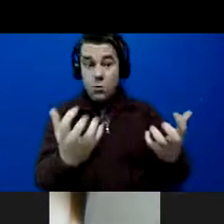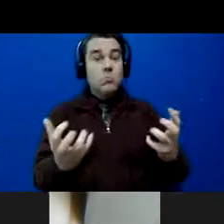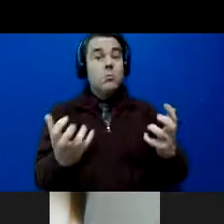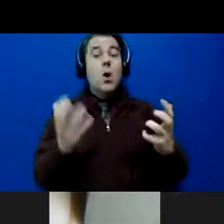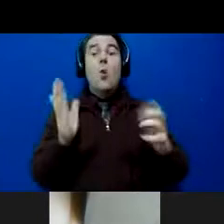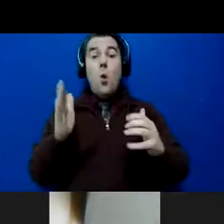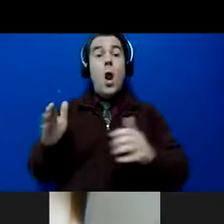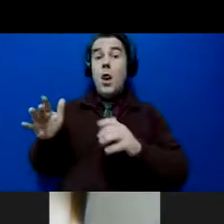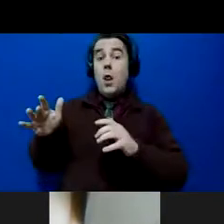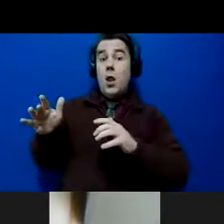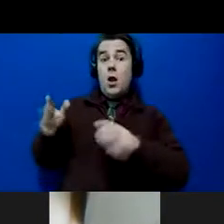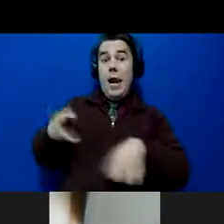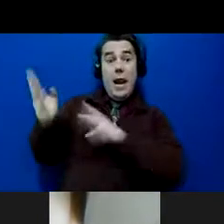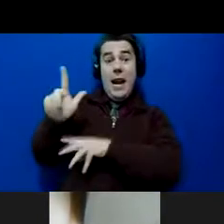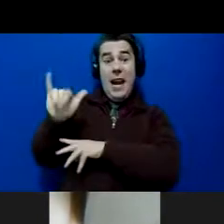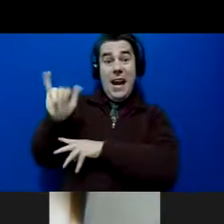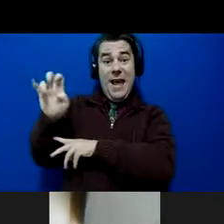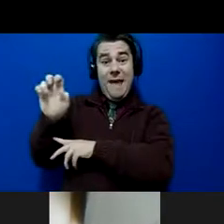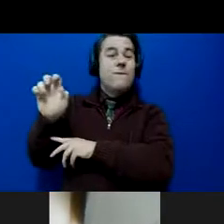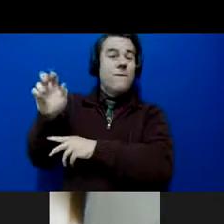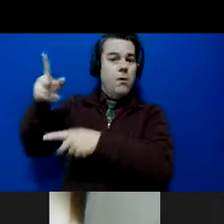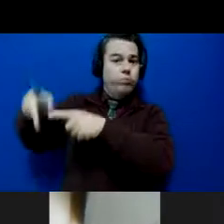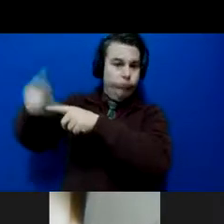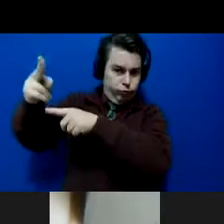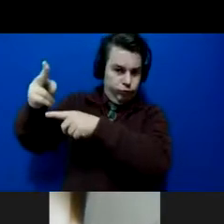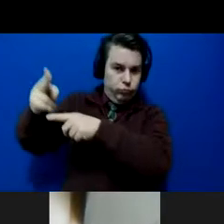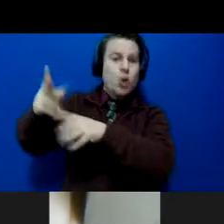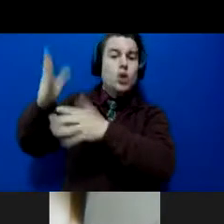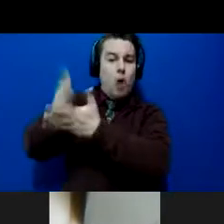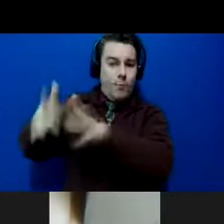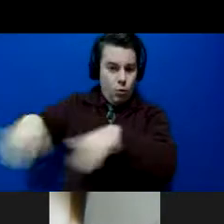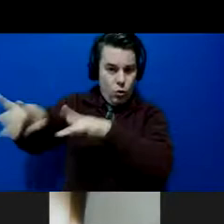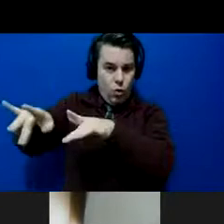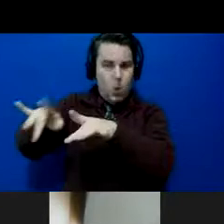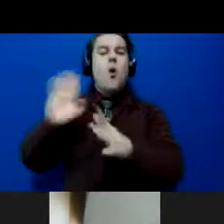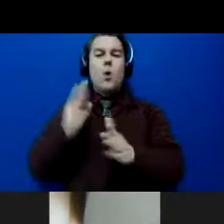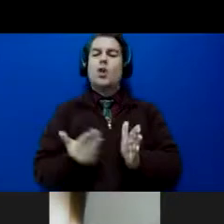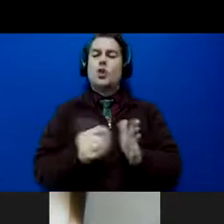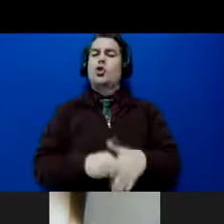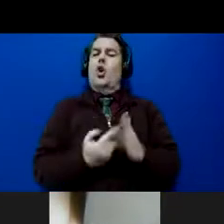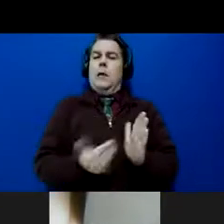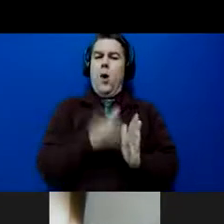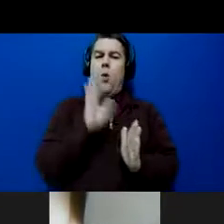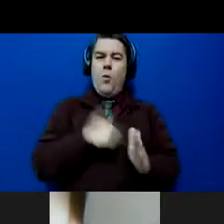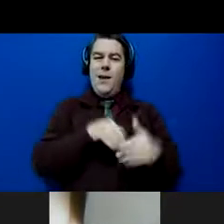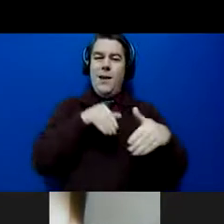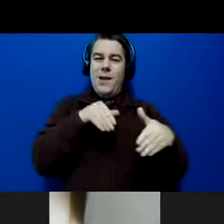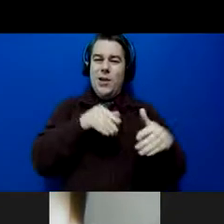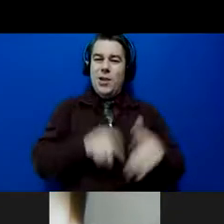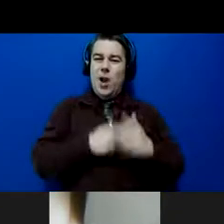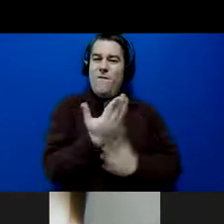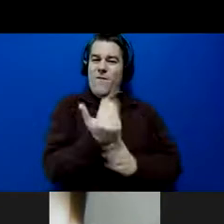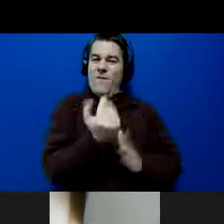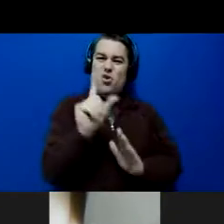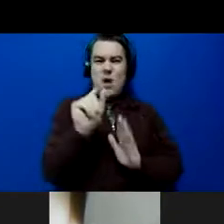live off of Facebook. I'm going to stop recording and then I'm going to start back up again because we're going to enter our 15 to 20 minute of training. Okay.